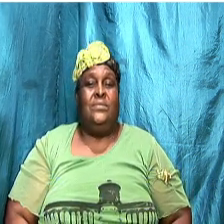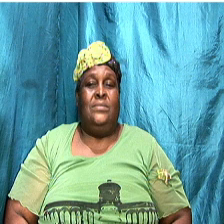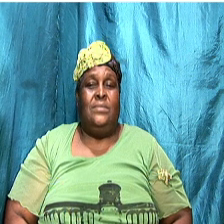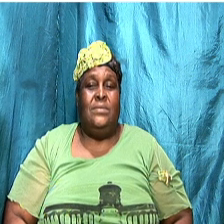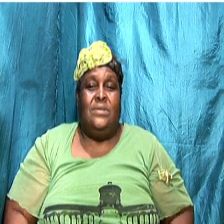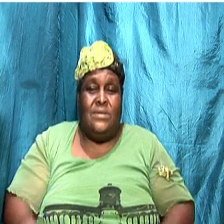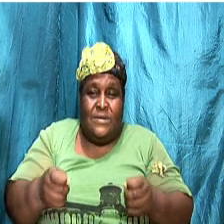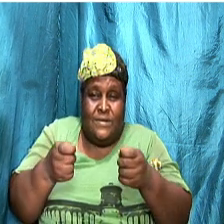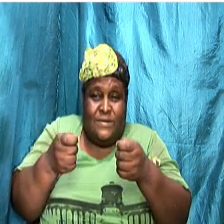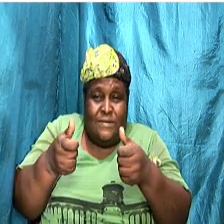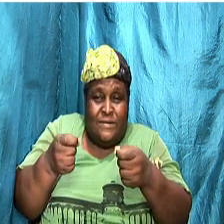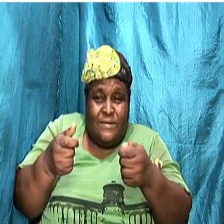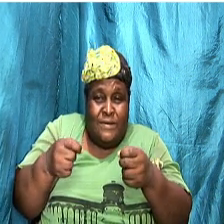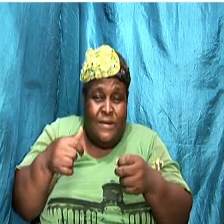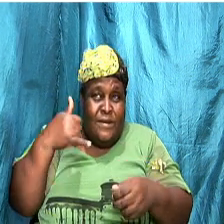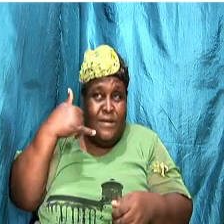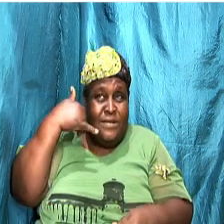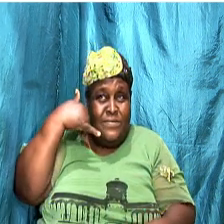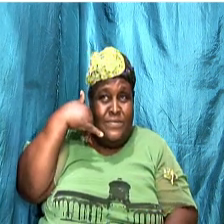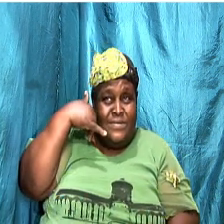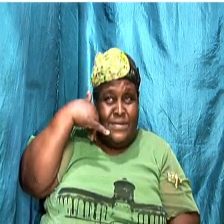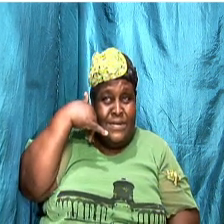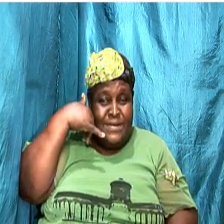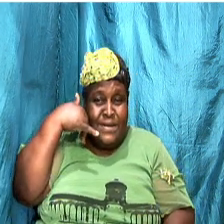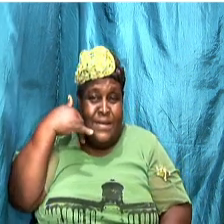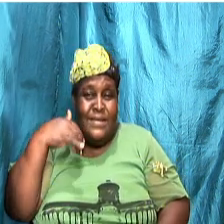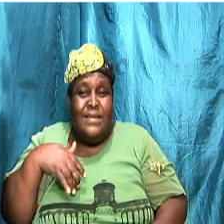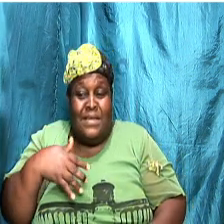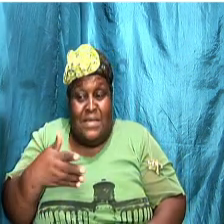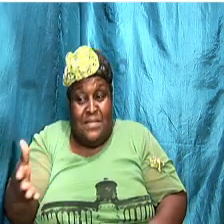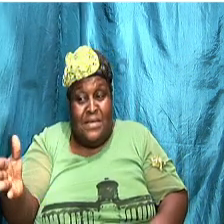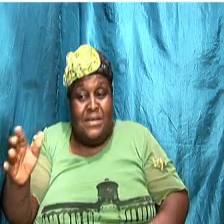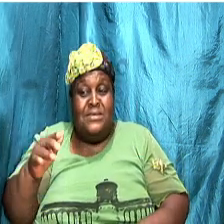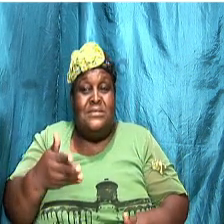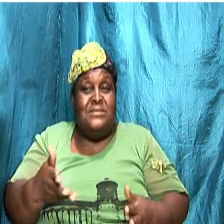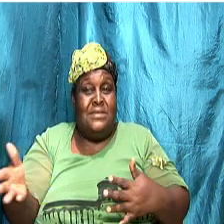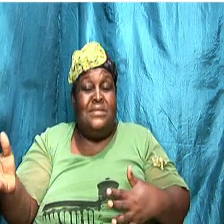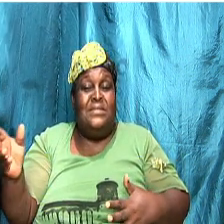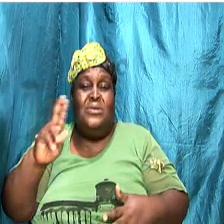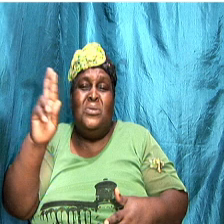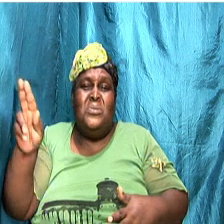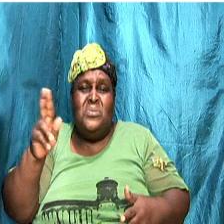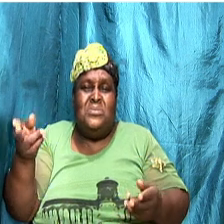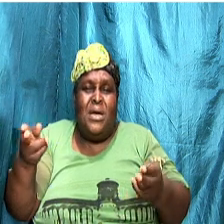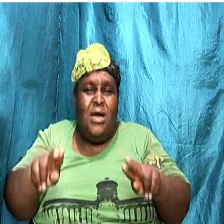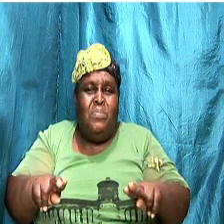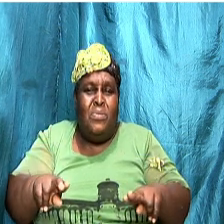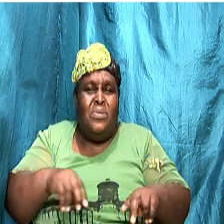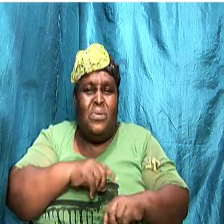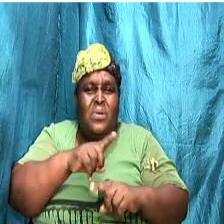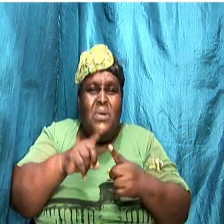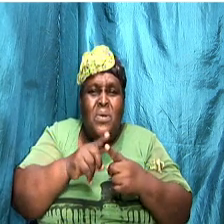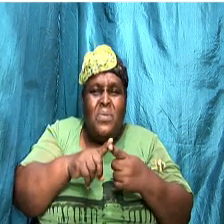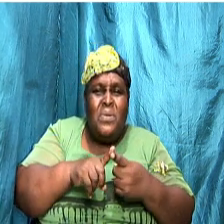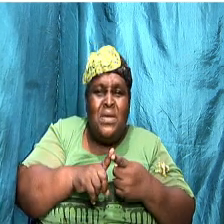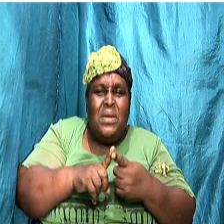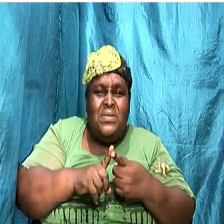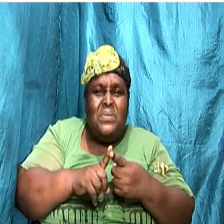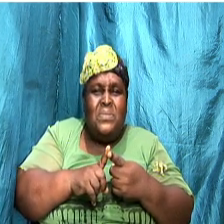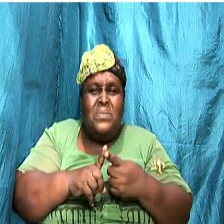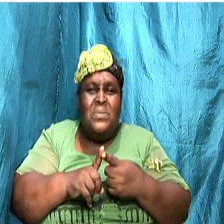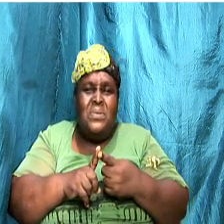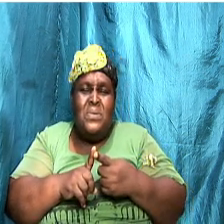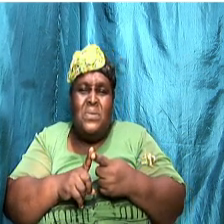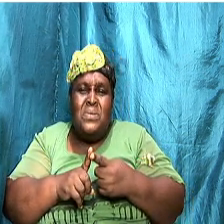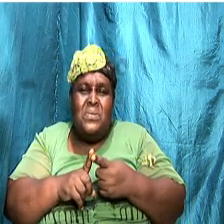text phone call these are things that used to happen when people in courtship people used to text and they used to phone call